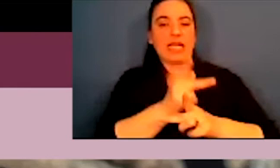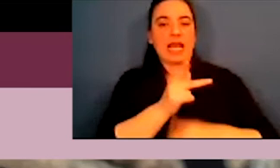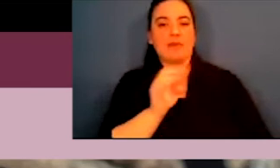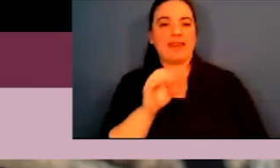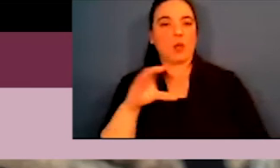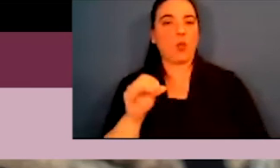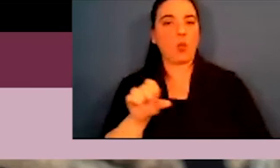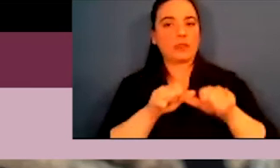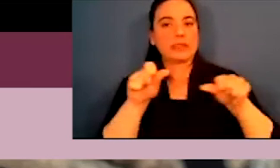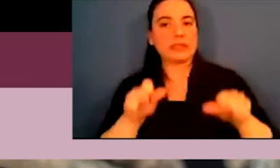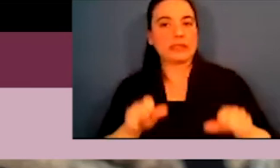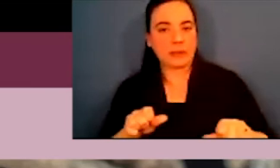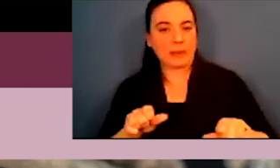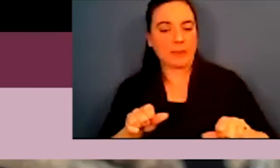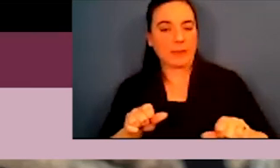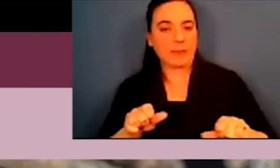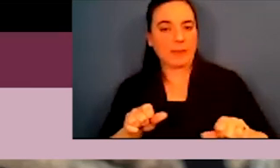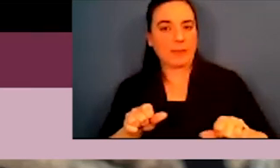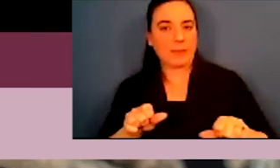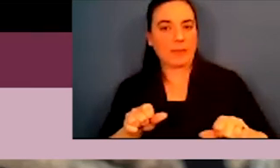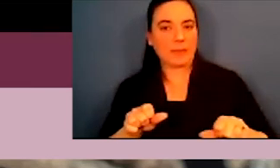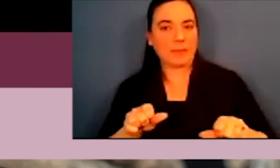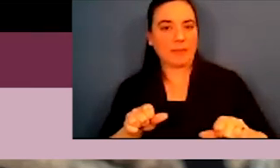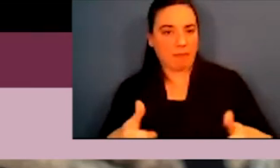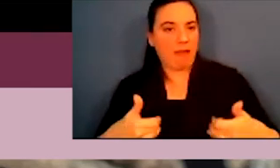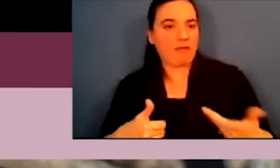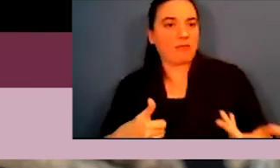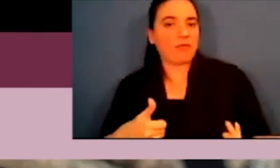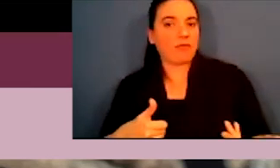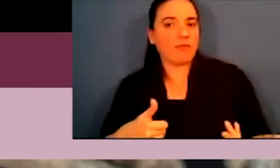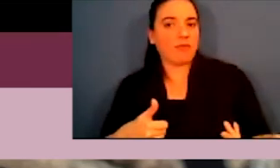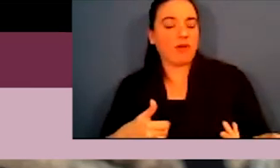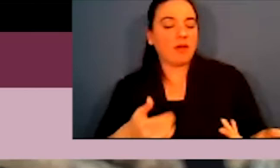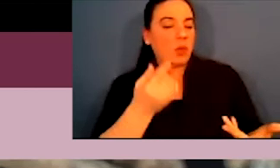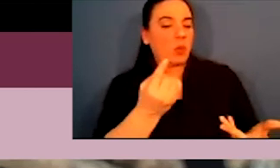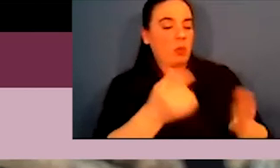every kind of ecosystem that you can find.